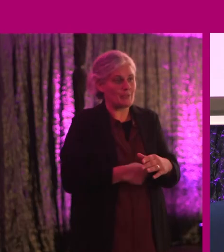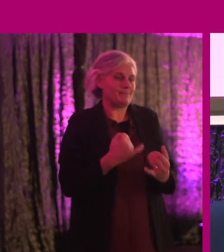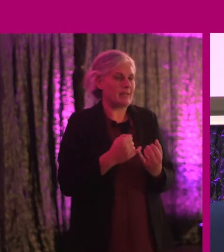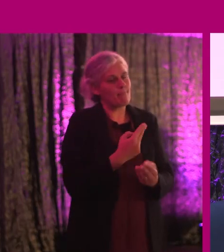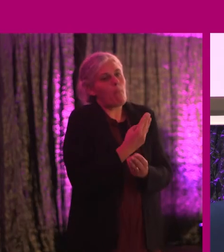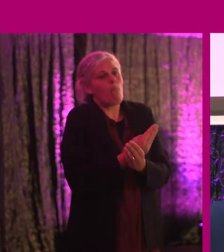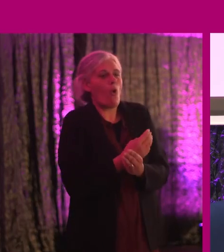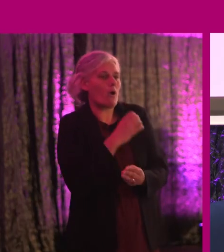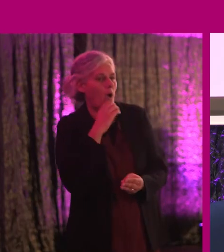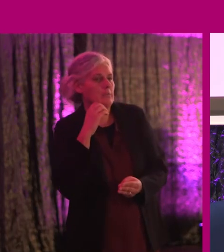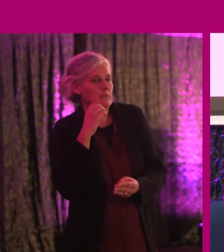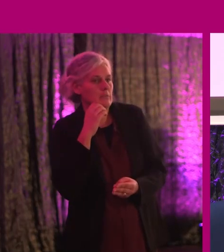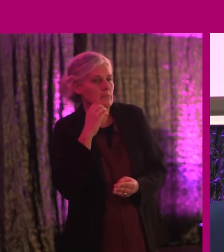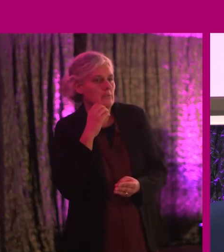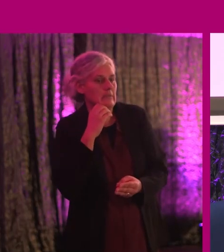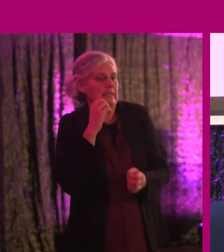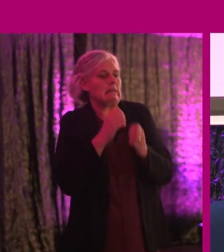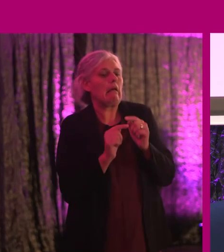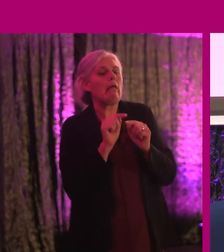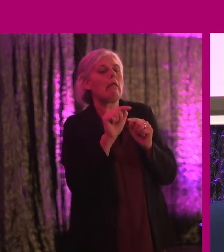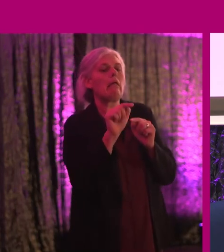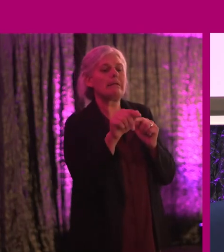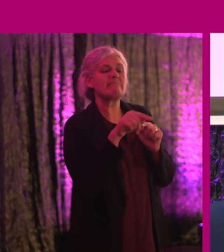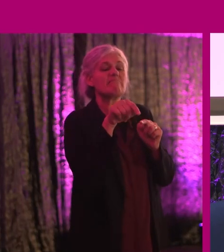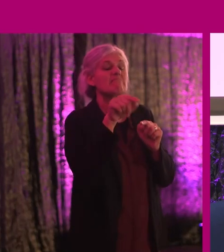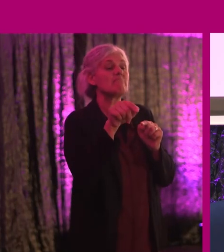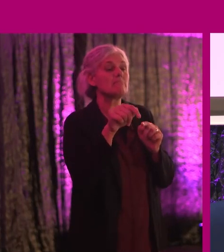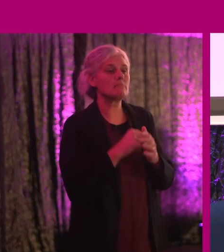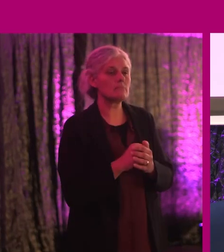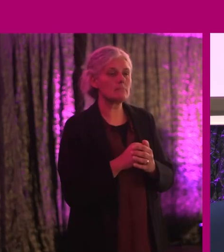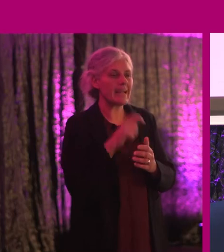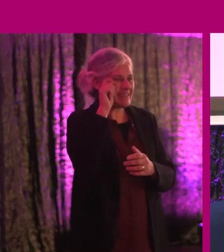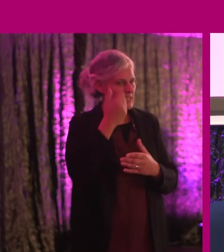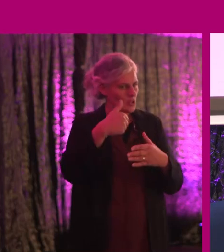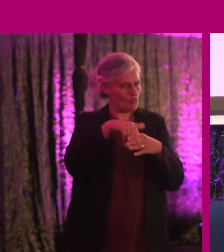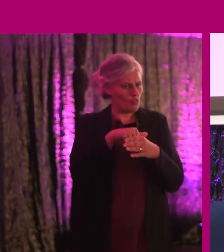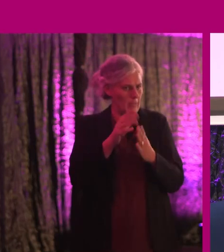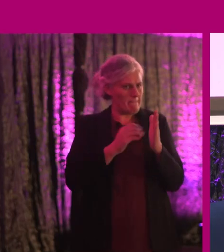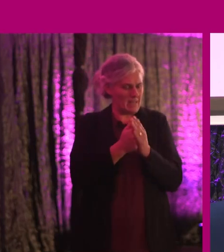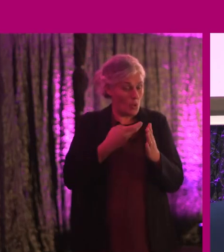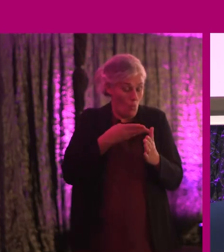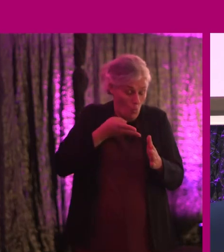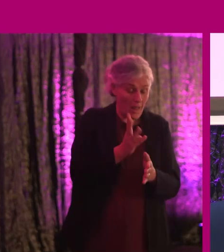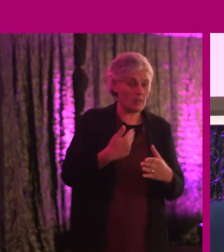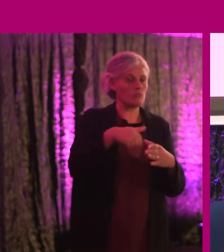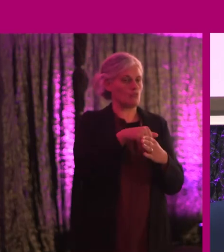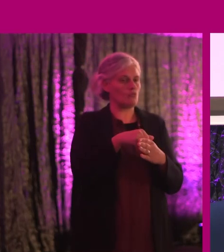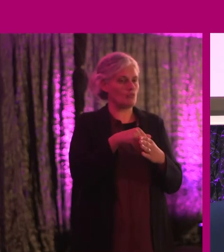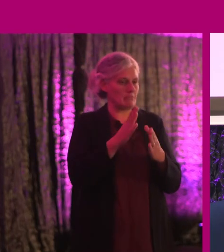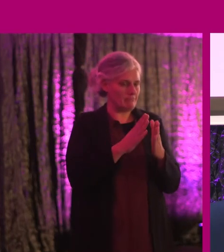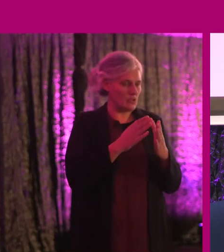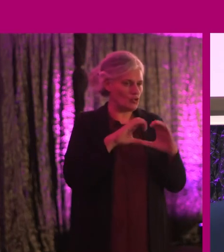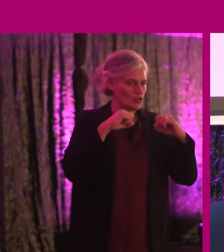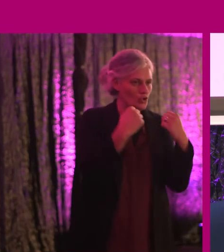at the end, at the edge. Now, far as I'm concerned, inclusive business will create inclusive society, completely